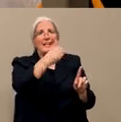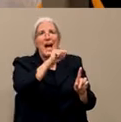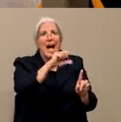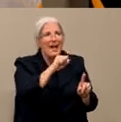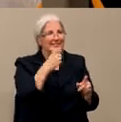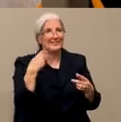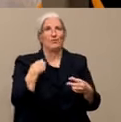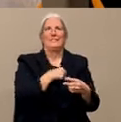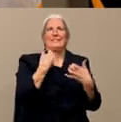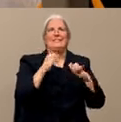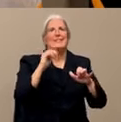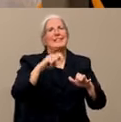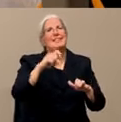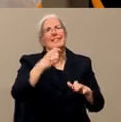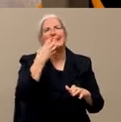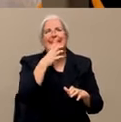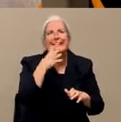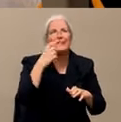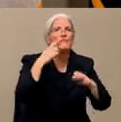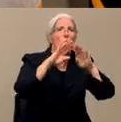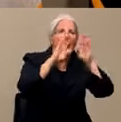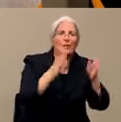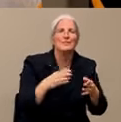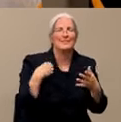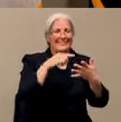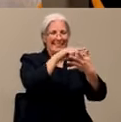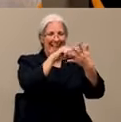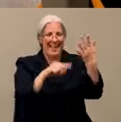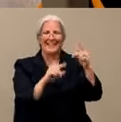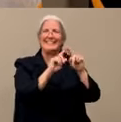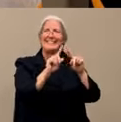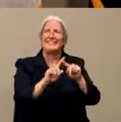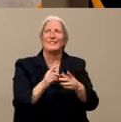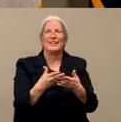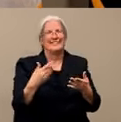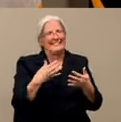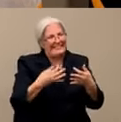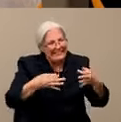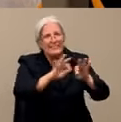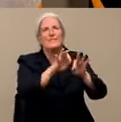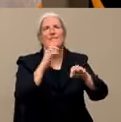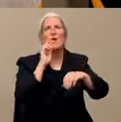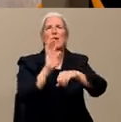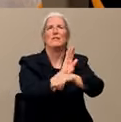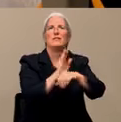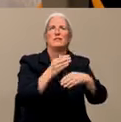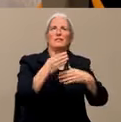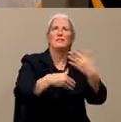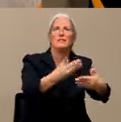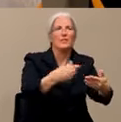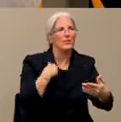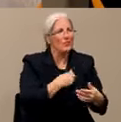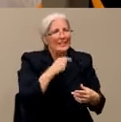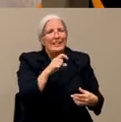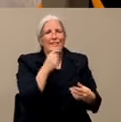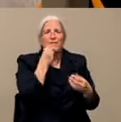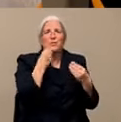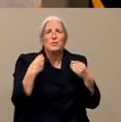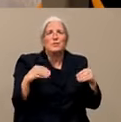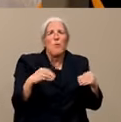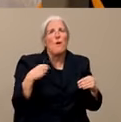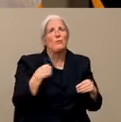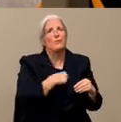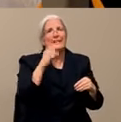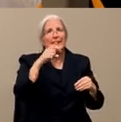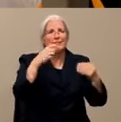have other infrastructure that is critical for us. We need groceries. We need the supply chain for groceries to keep coming